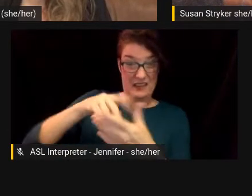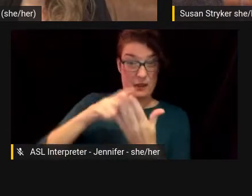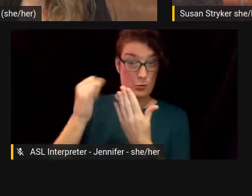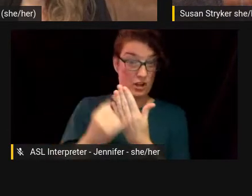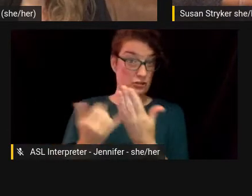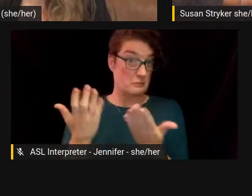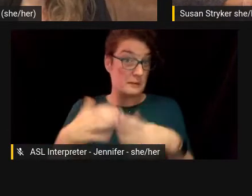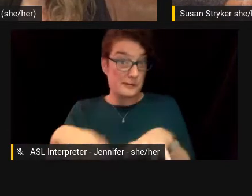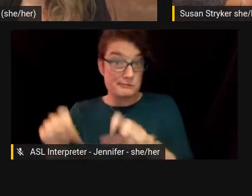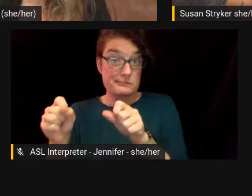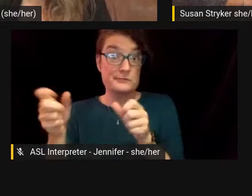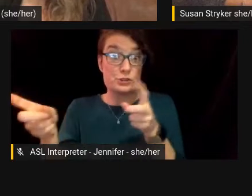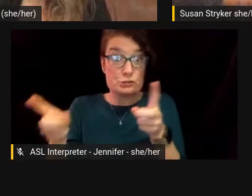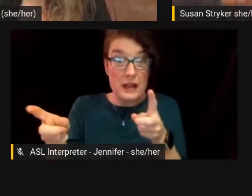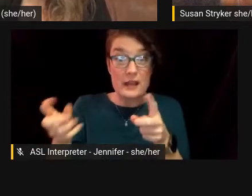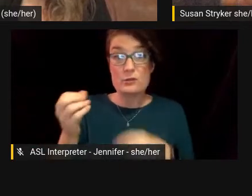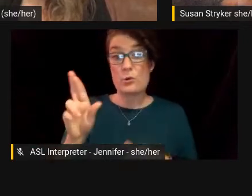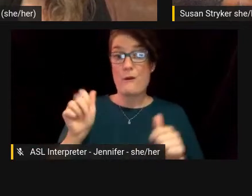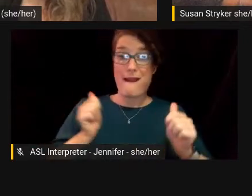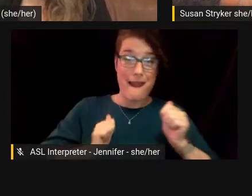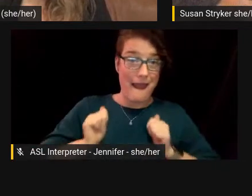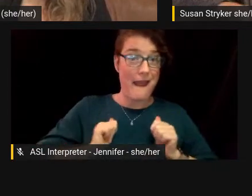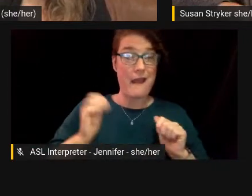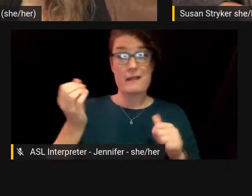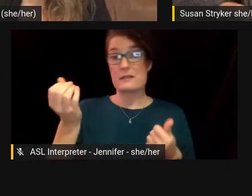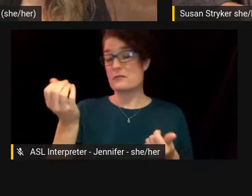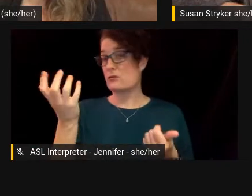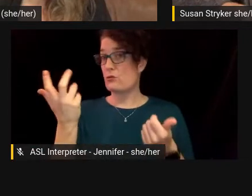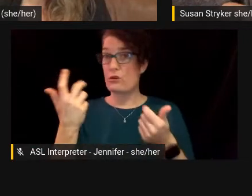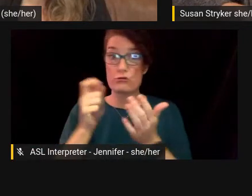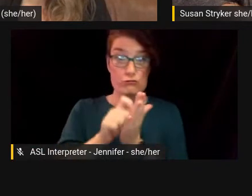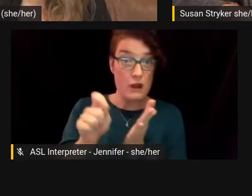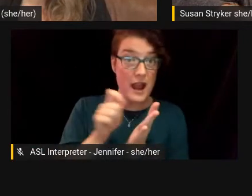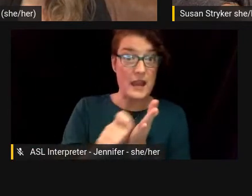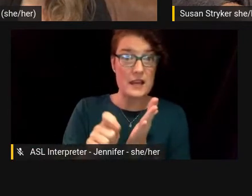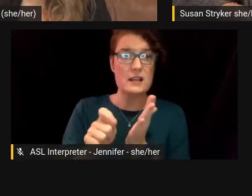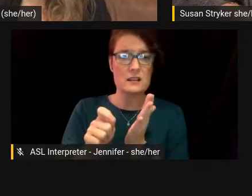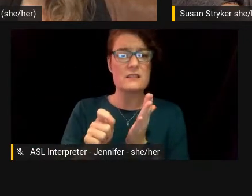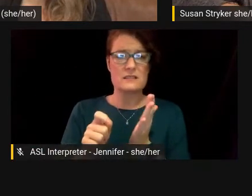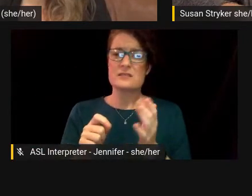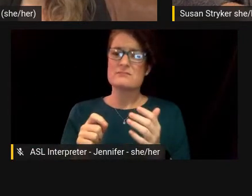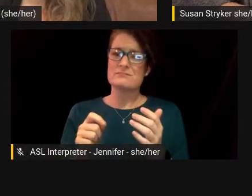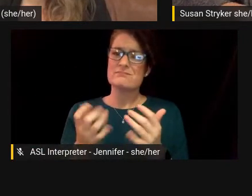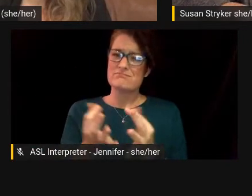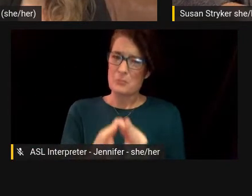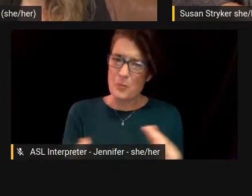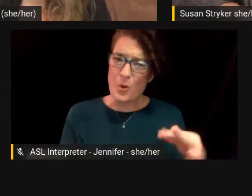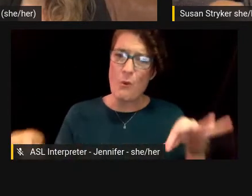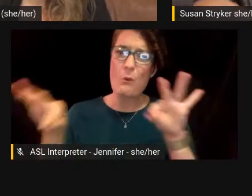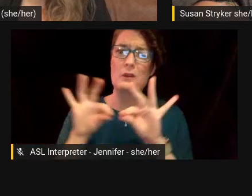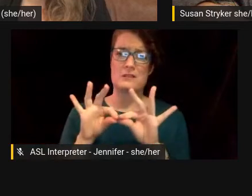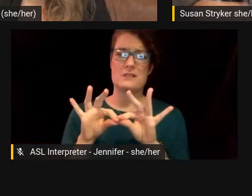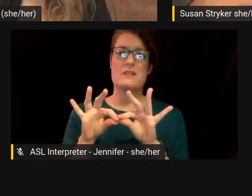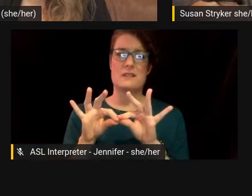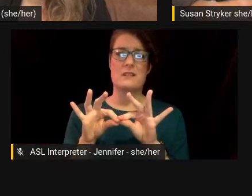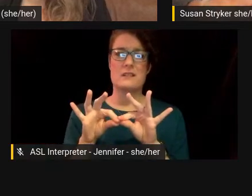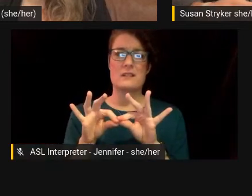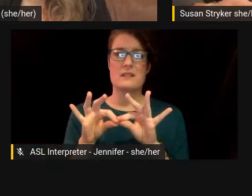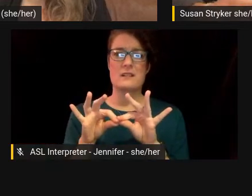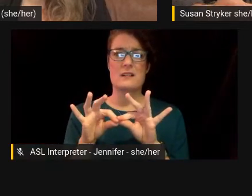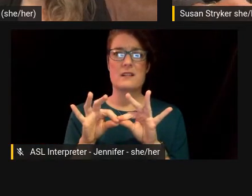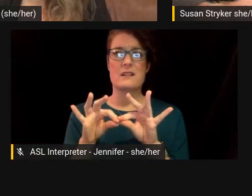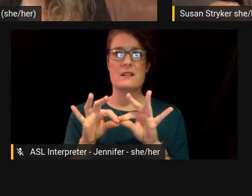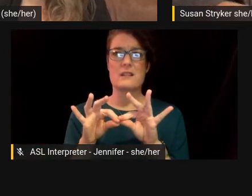or actors or writers is really important for, you know,